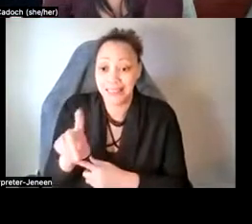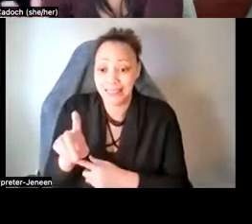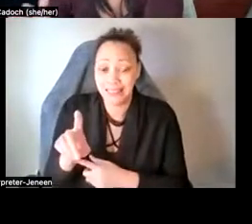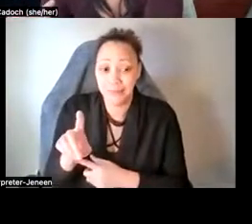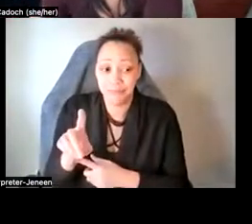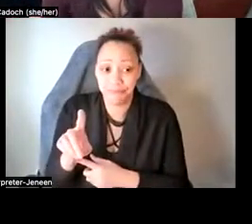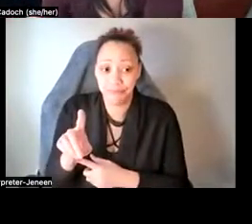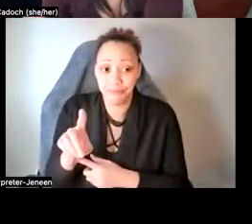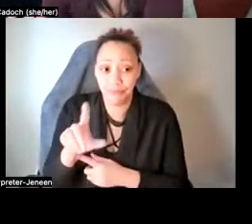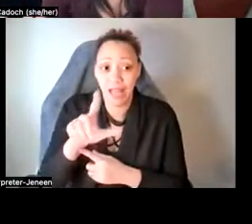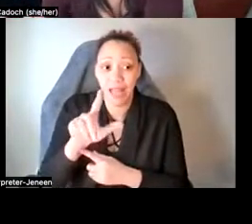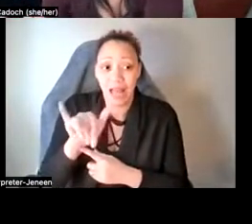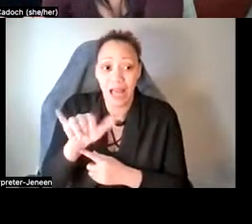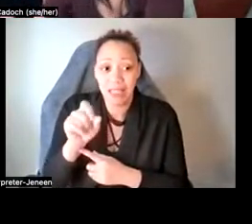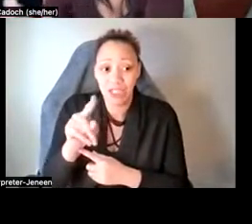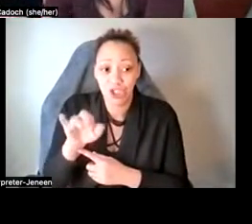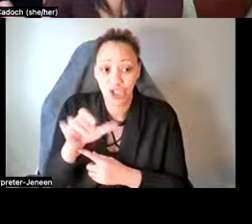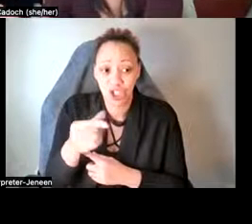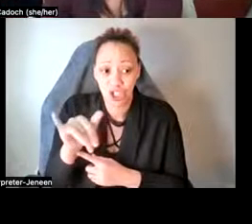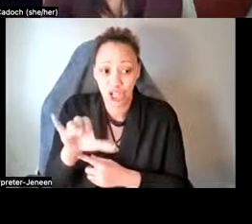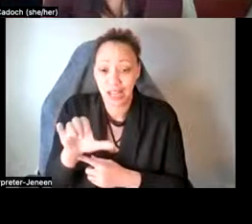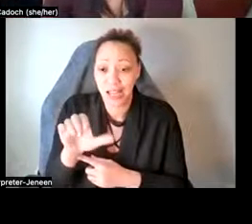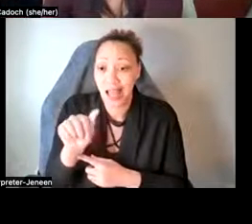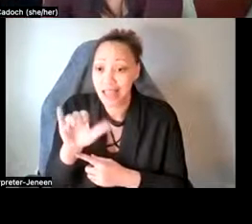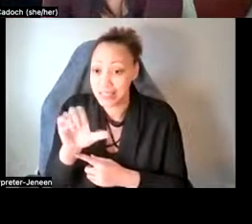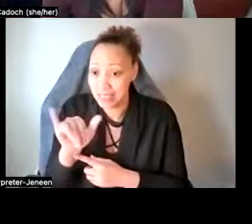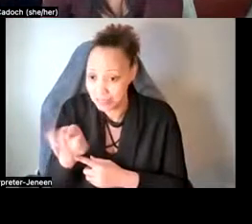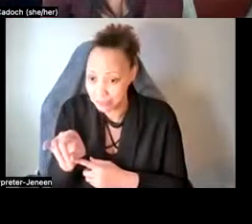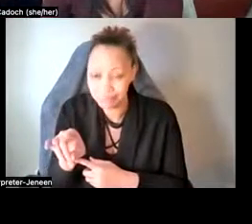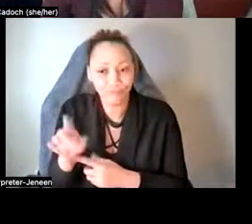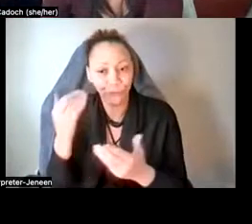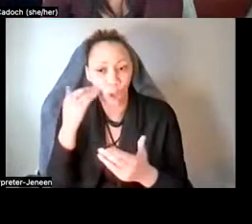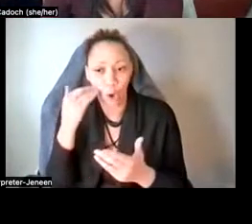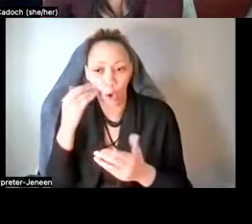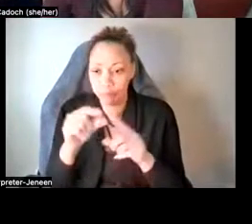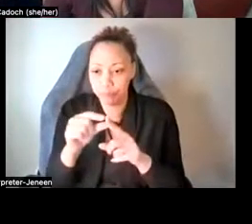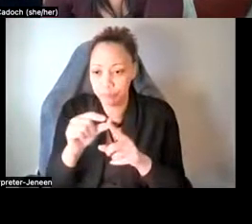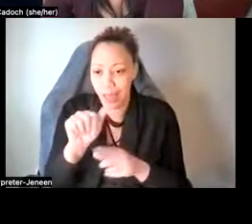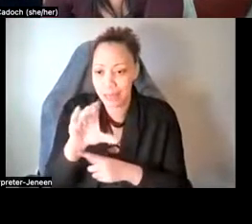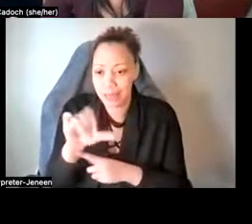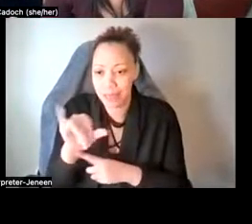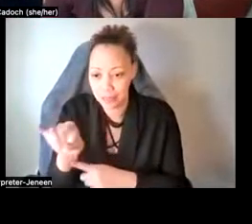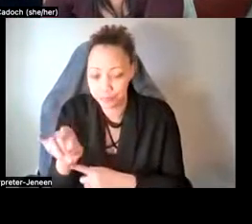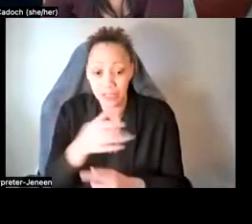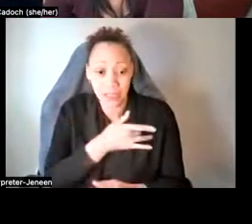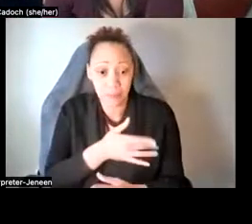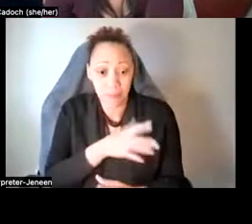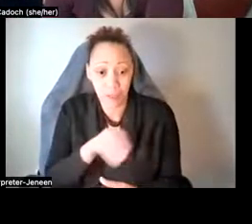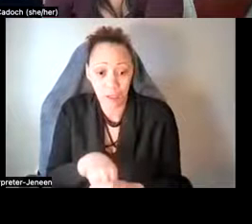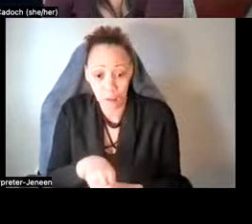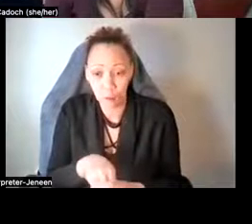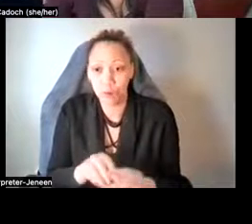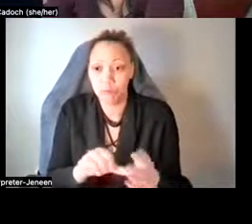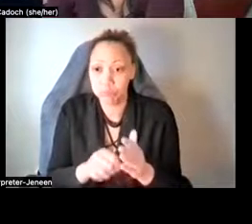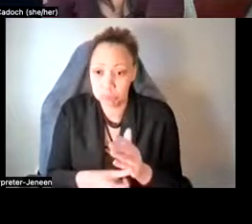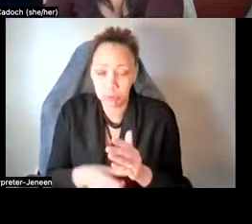acid, um, also known as just acid, um, and, uh, it typically includes intensified thoughts,